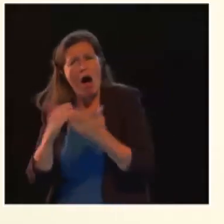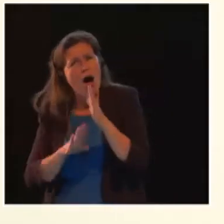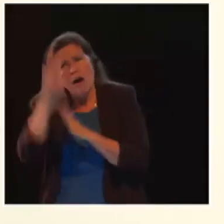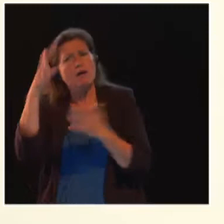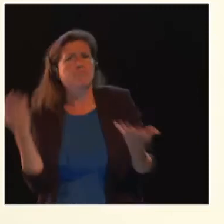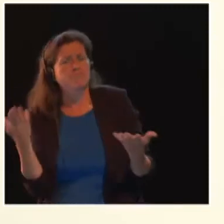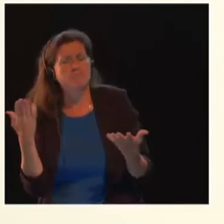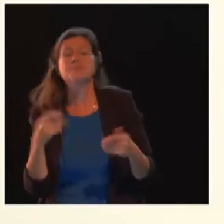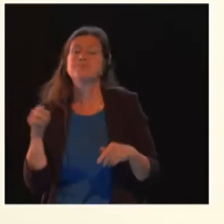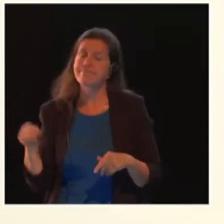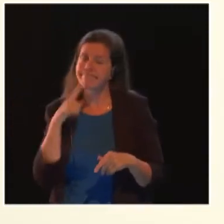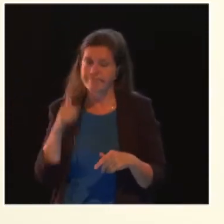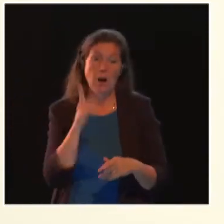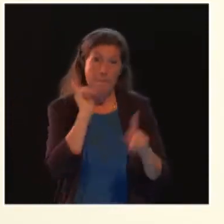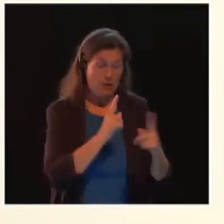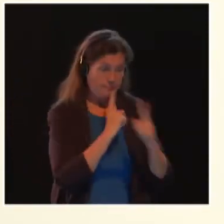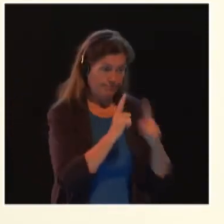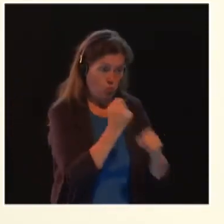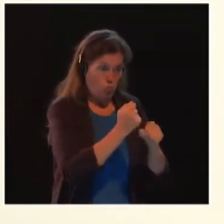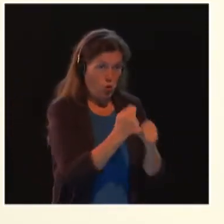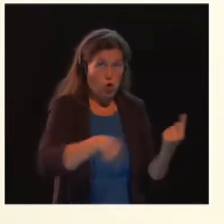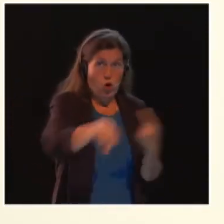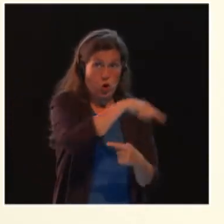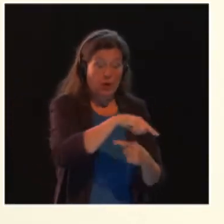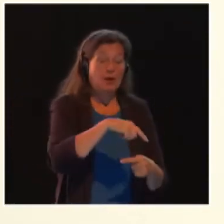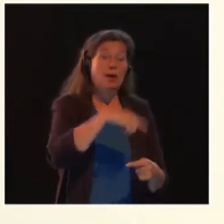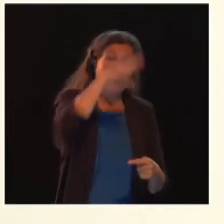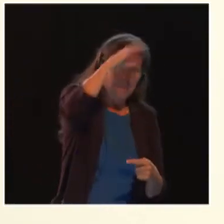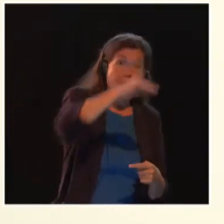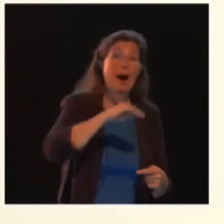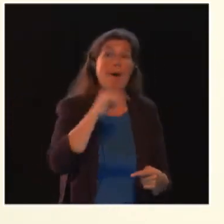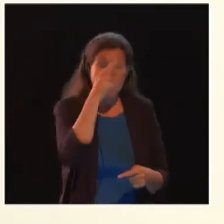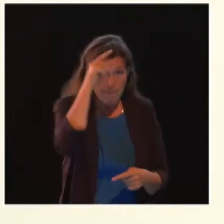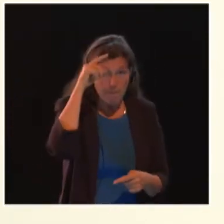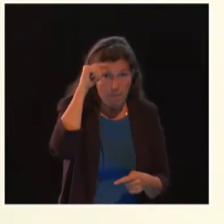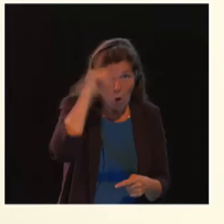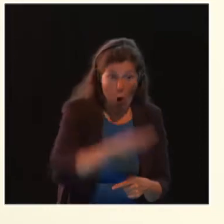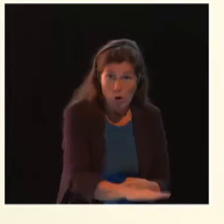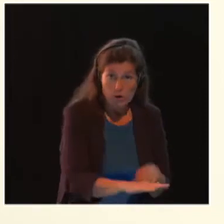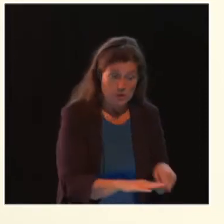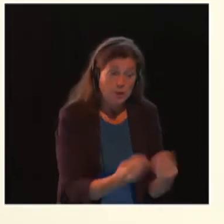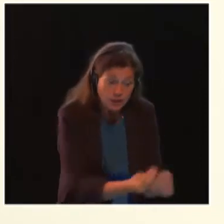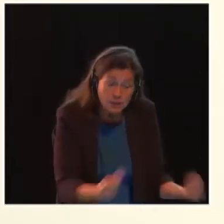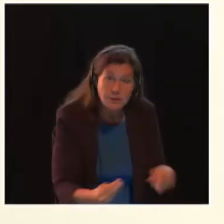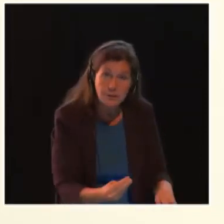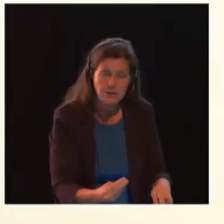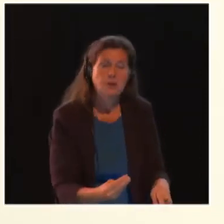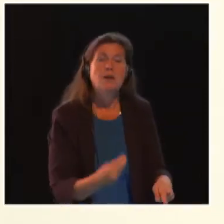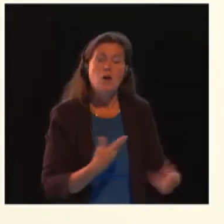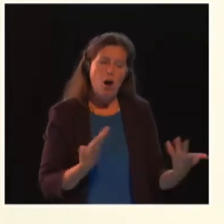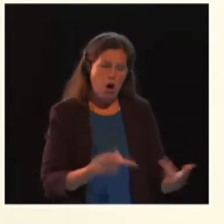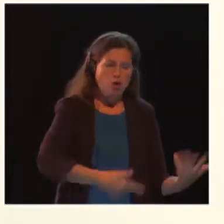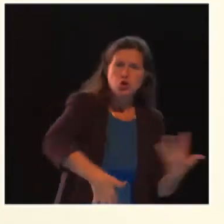working with men and boys, and the point was made earlier, has to start with boys. Because how are we socializing